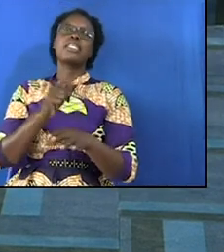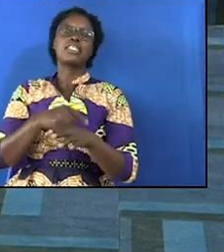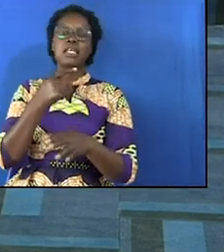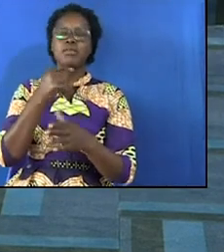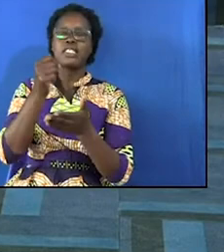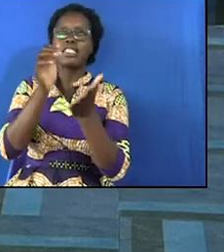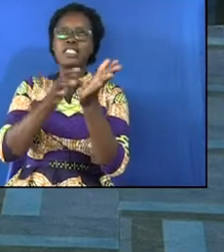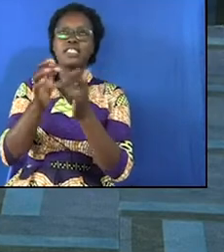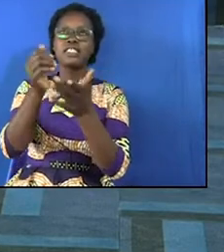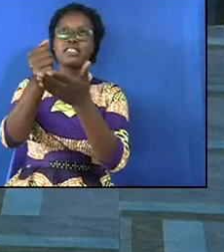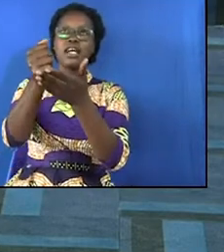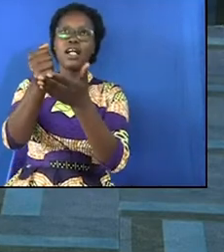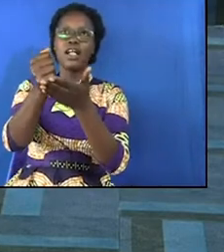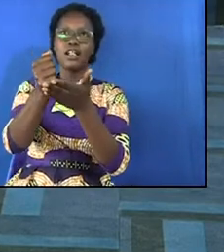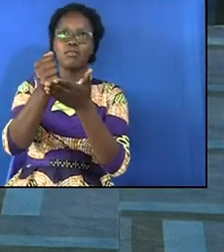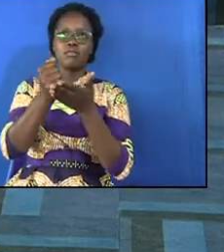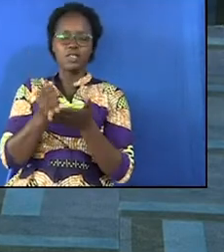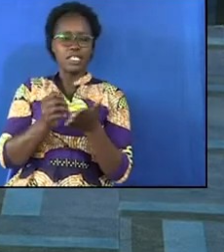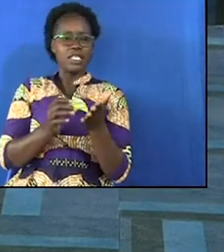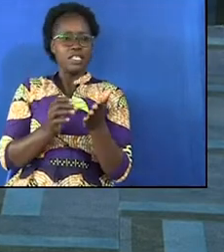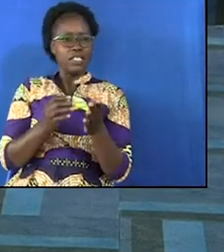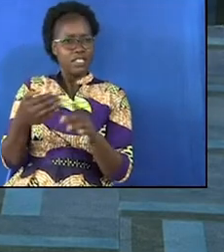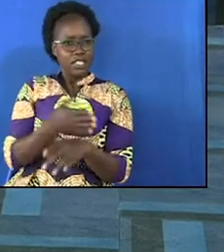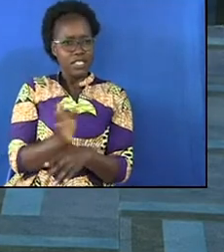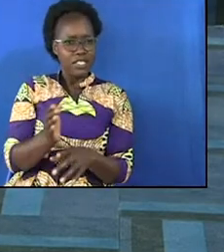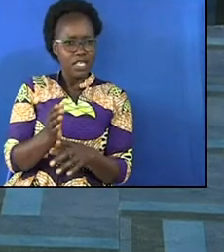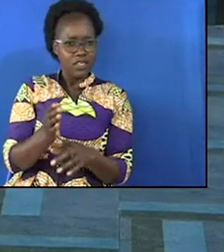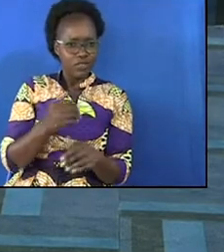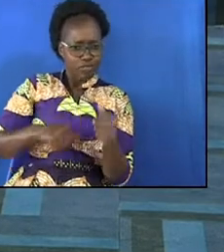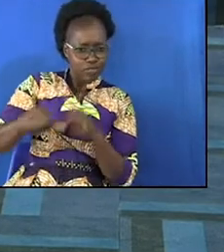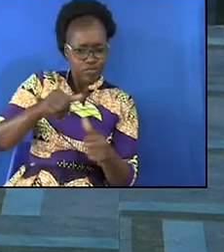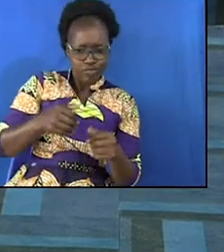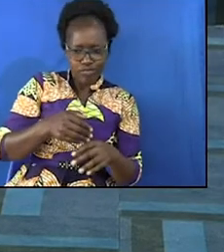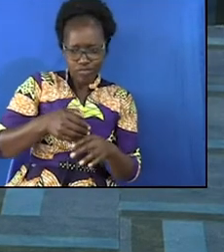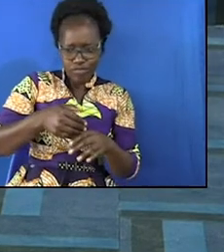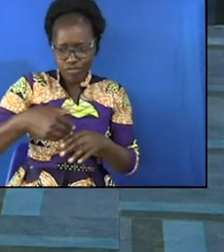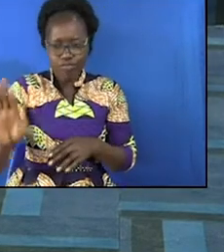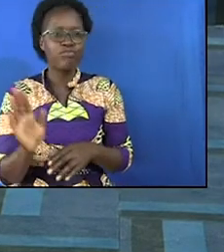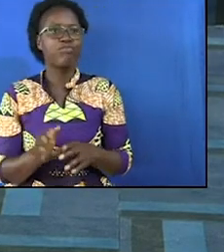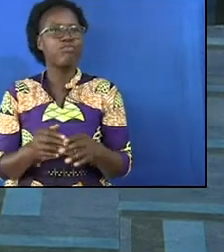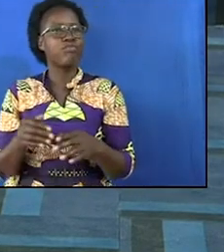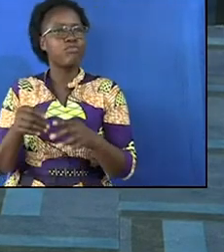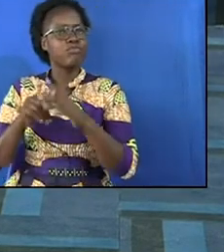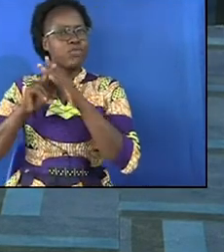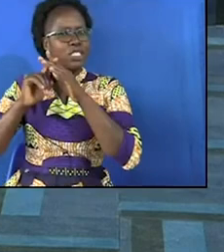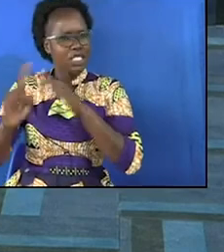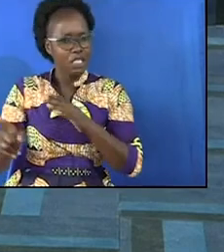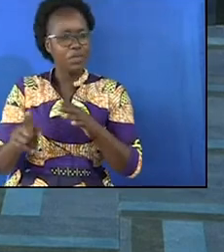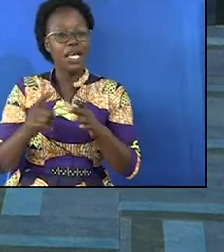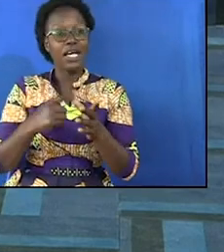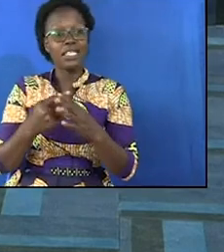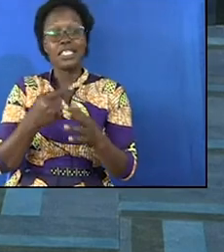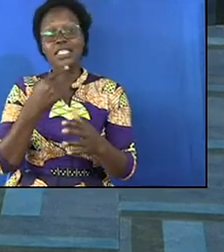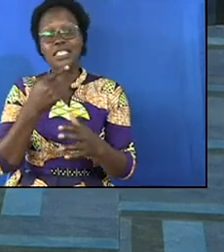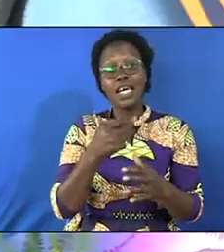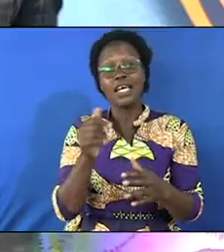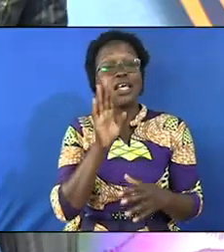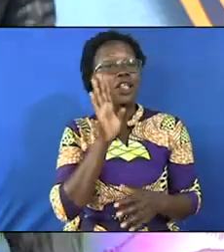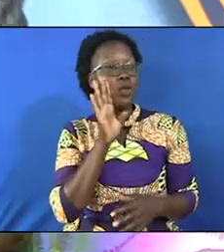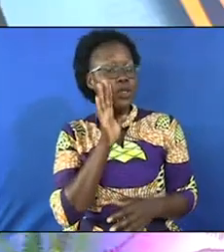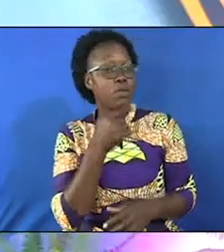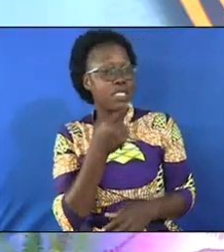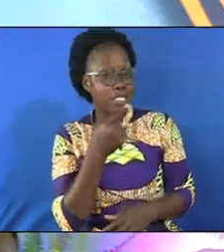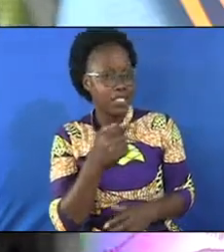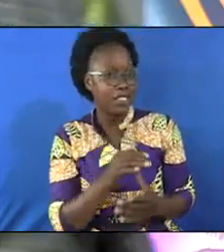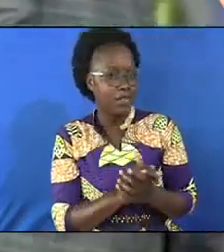Jesus helps me the snake unwrapped itself and moves away and then he says another whisper came